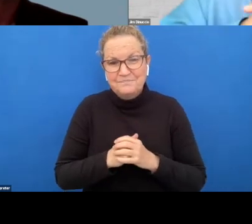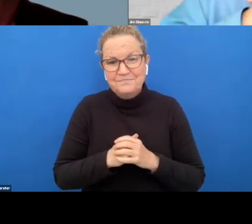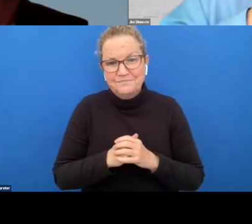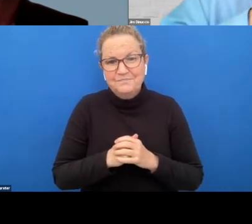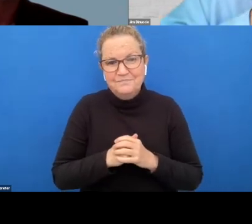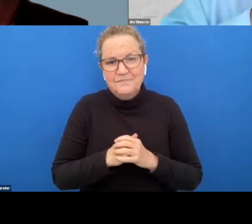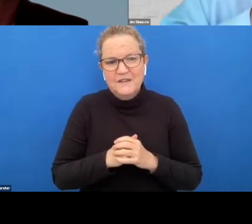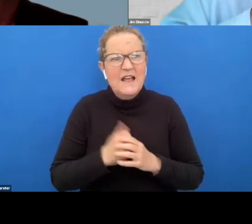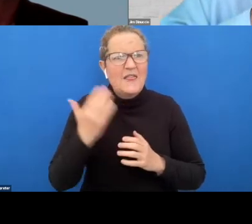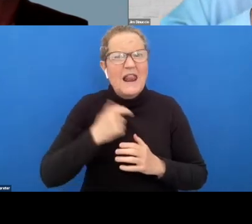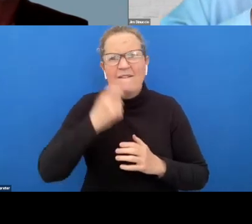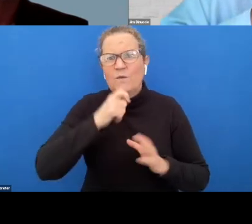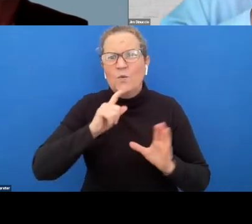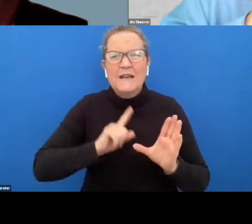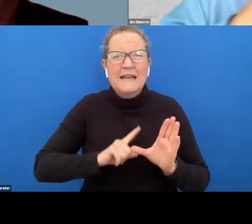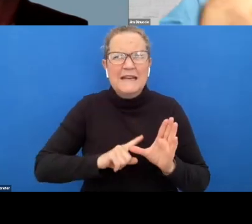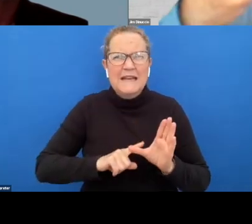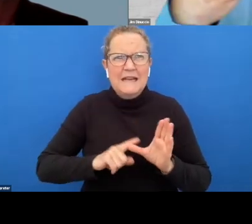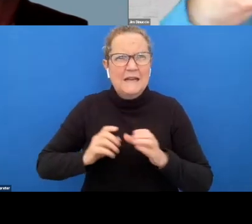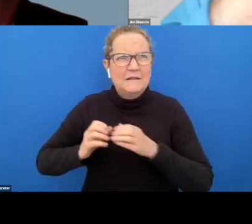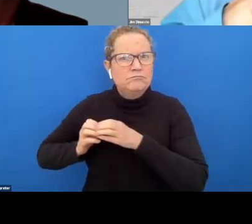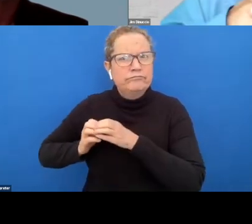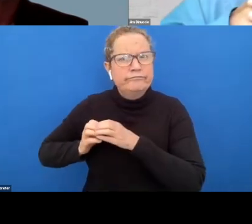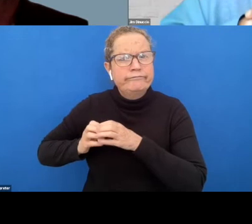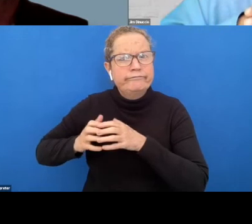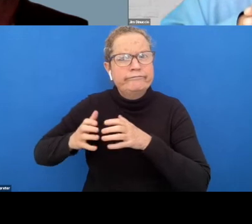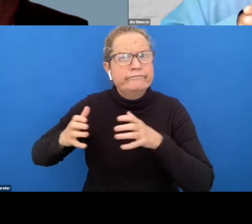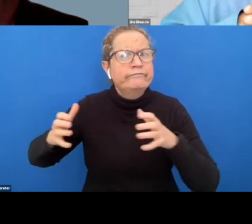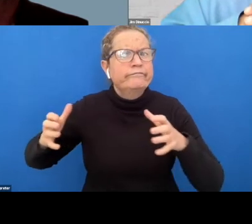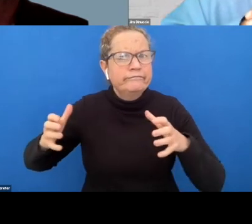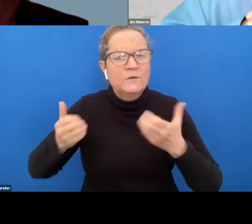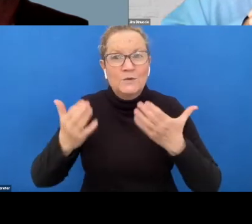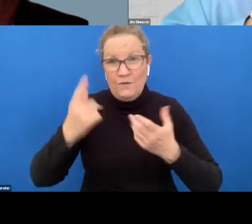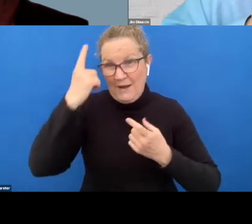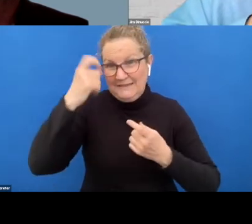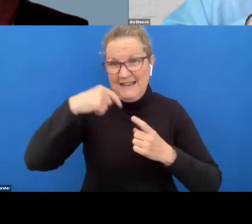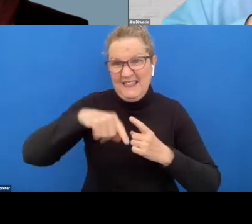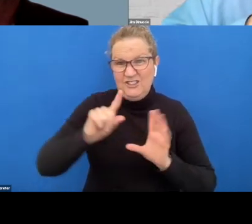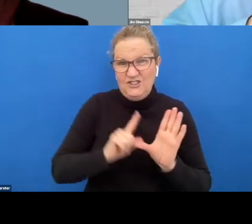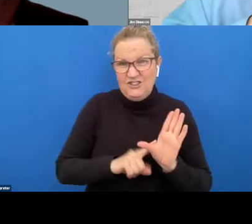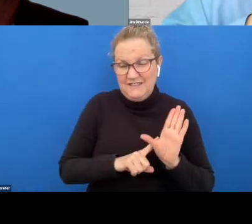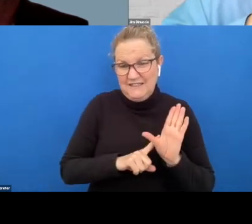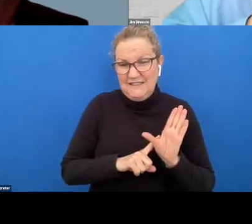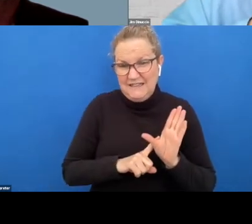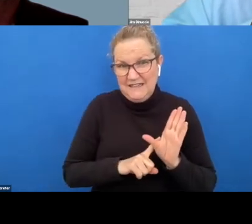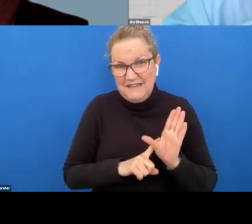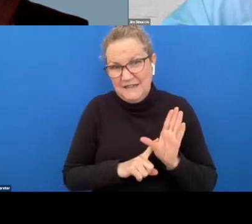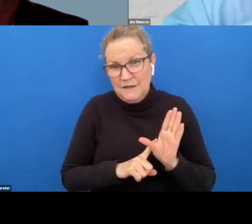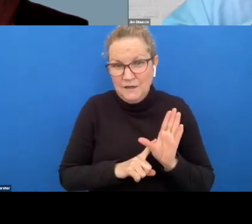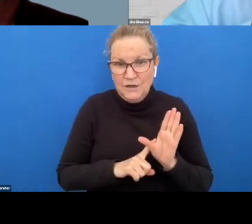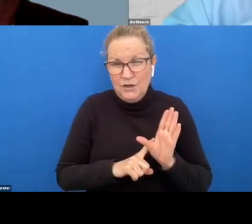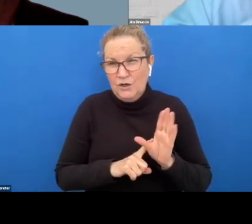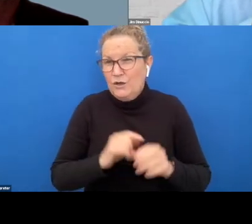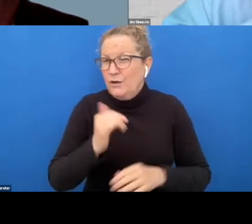the last few years have really increased just to give you an idea this year we'll probably turn